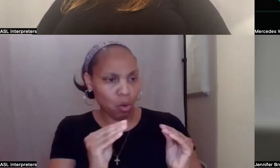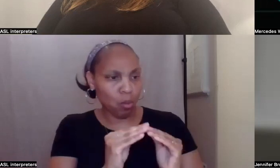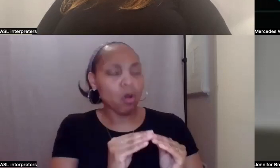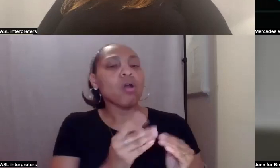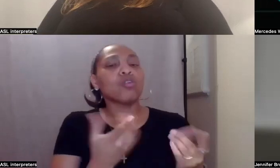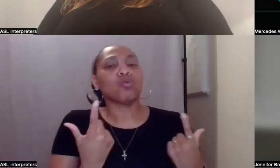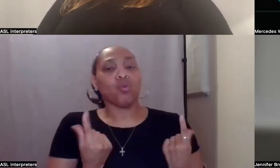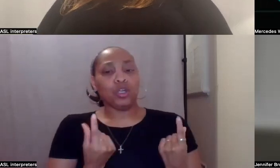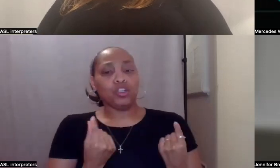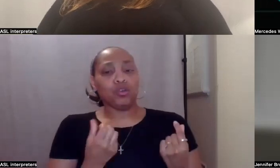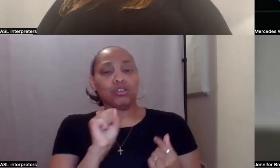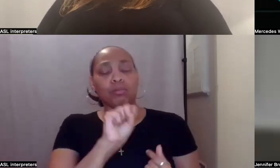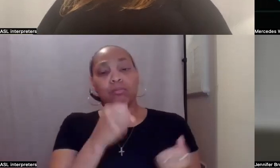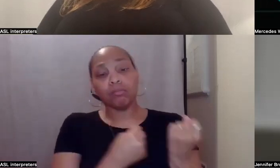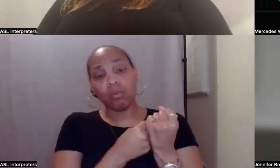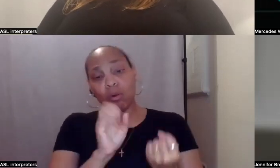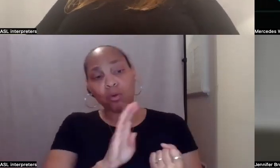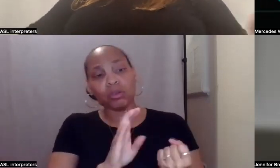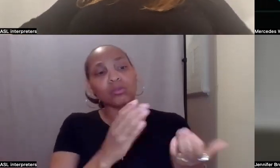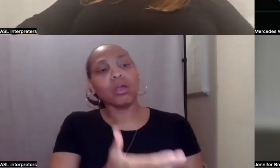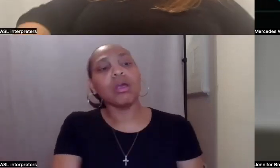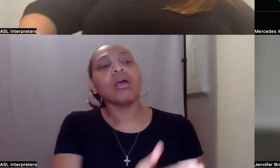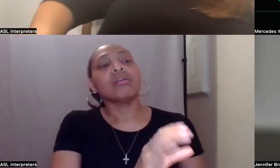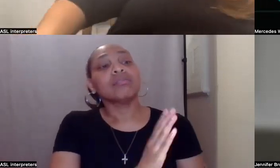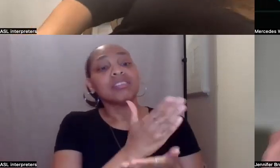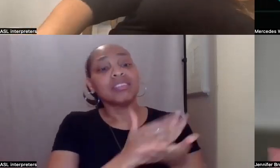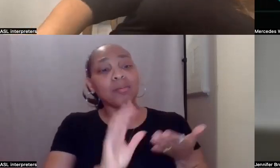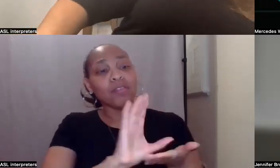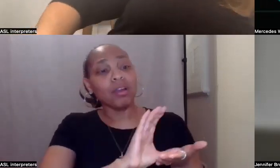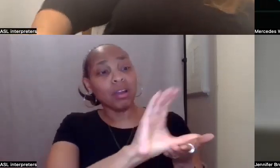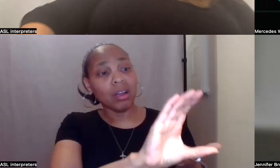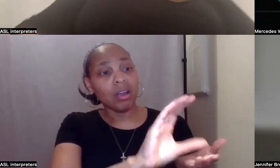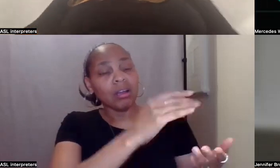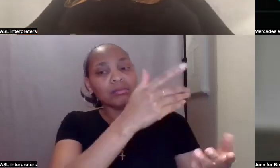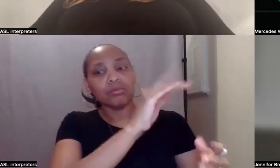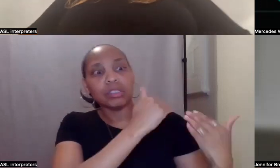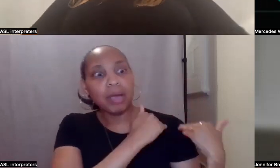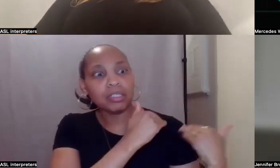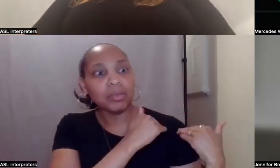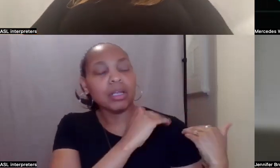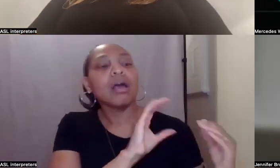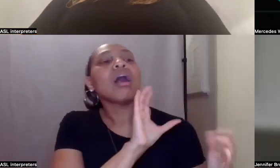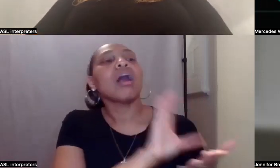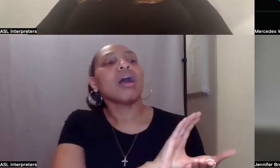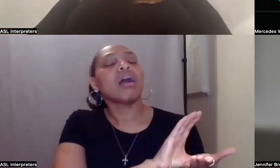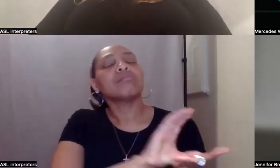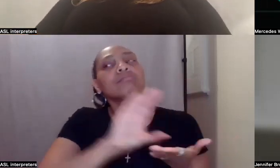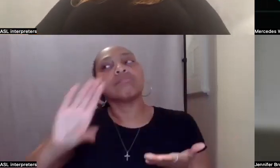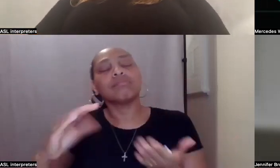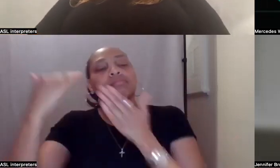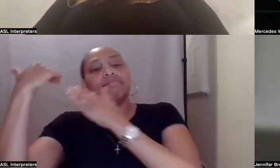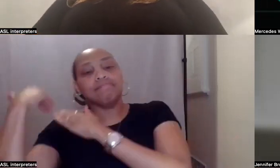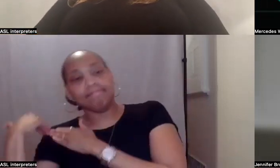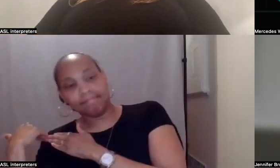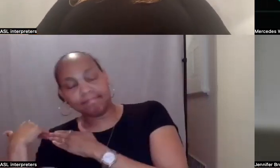of their, you know, off of their plate, if you will, and develop relationships with the family and strengthen their relationship with the